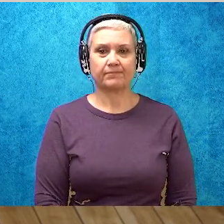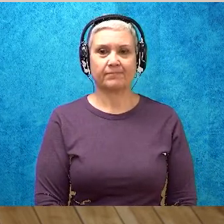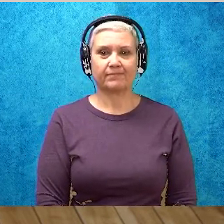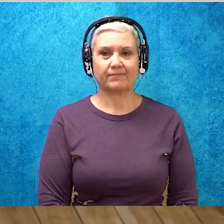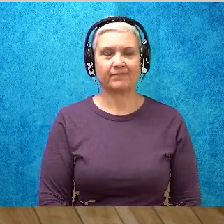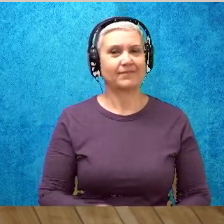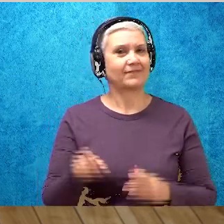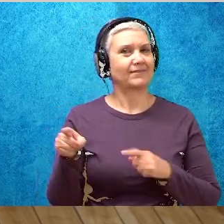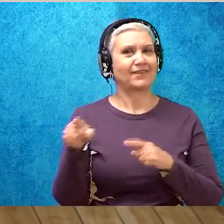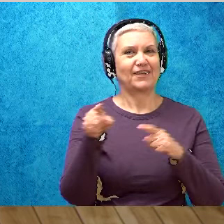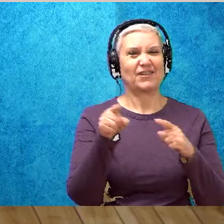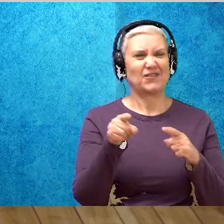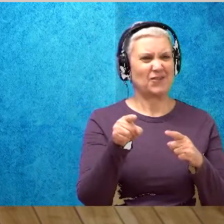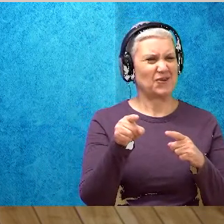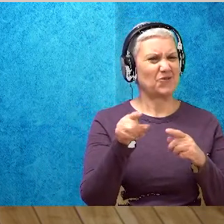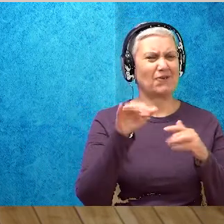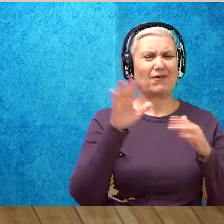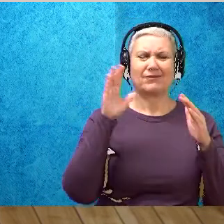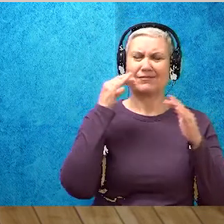You guys are so smart.